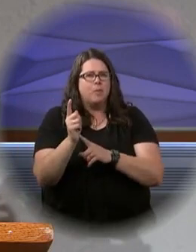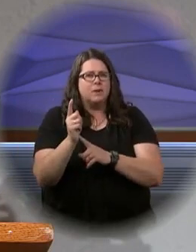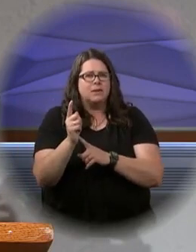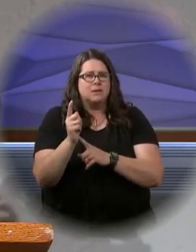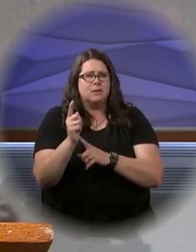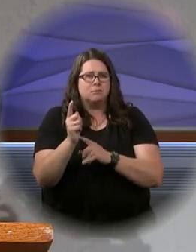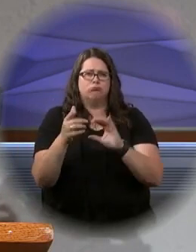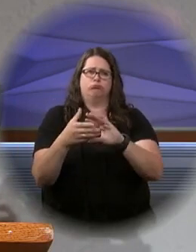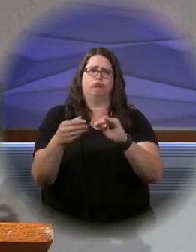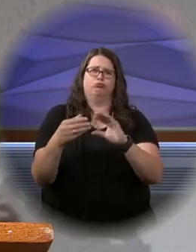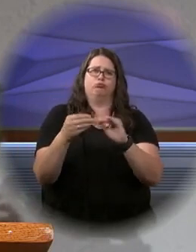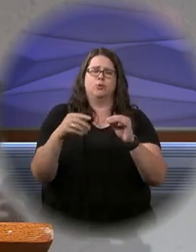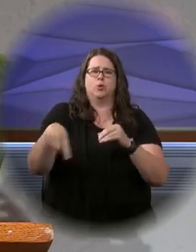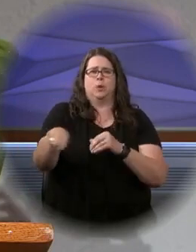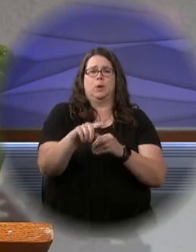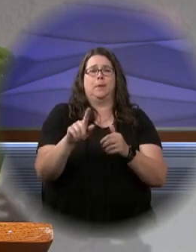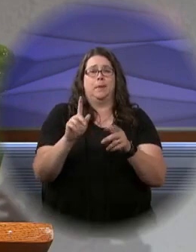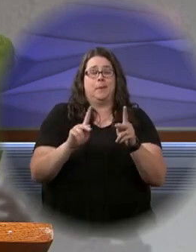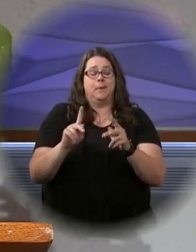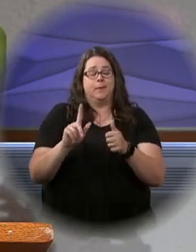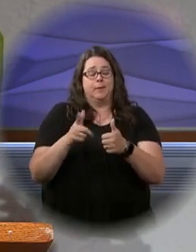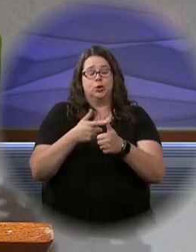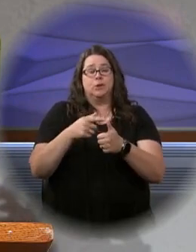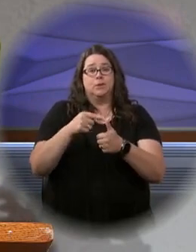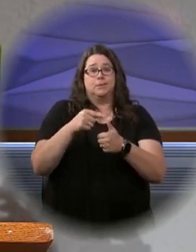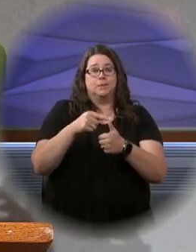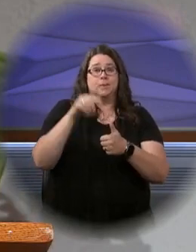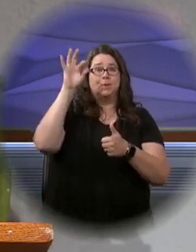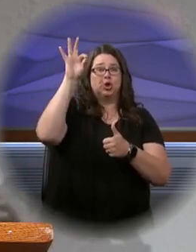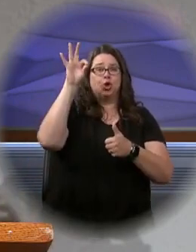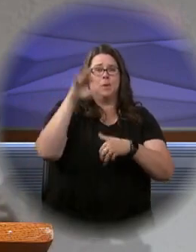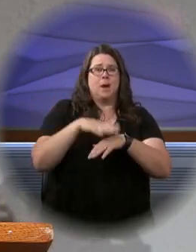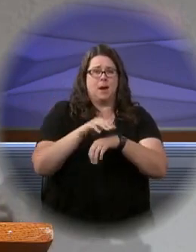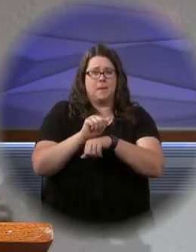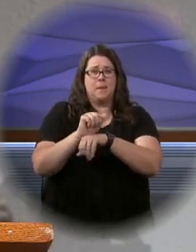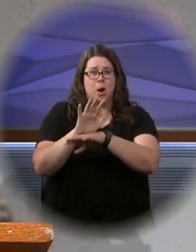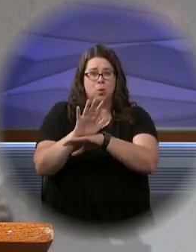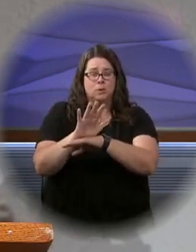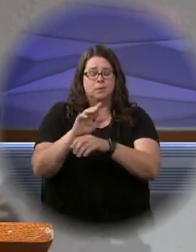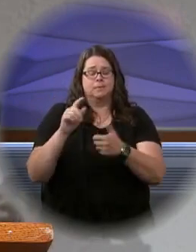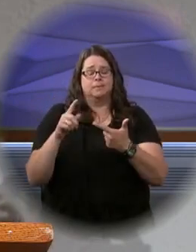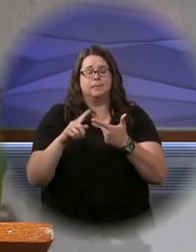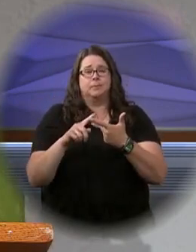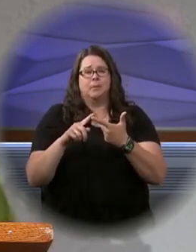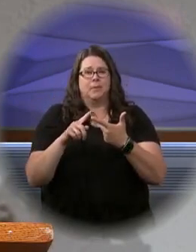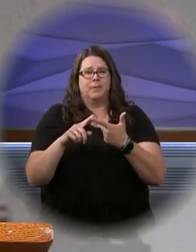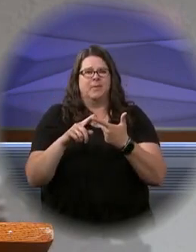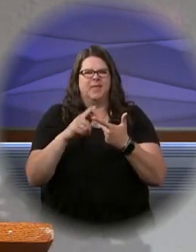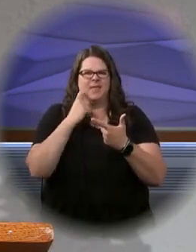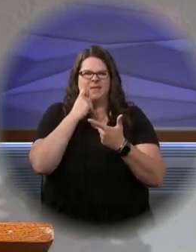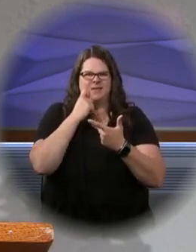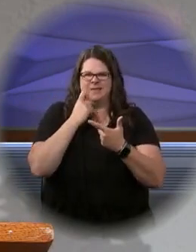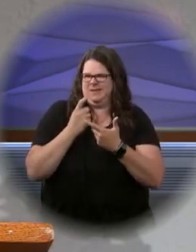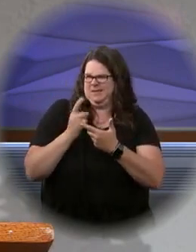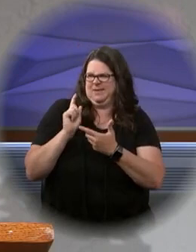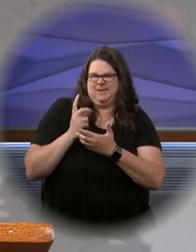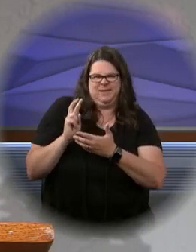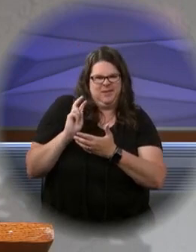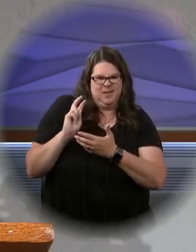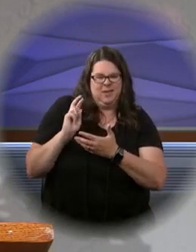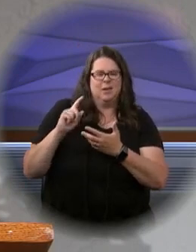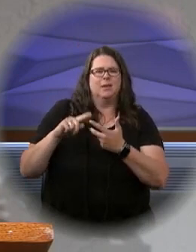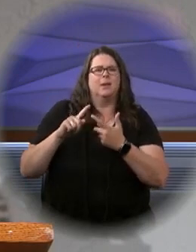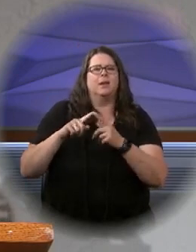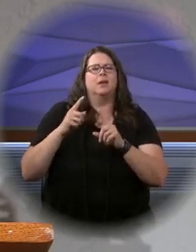the people. The first meeting of the discourse is the Sermon on the Mount. The second is, which we've heard the last couple of weeks,